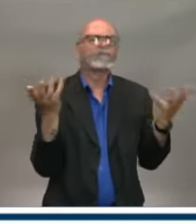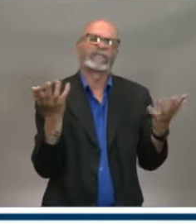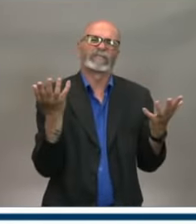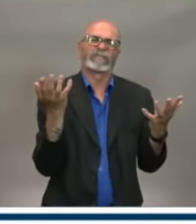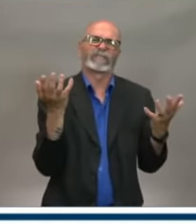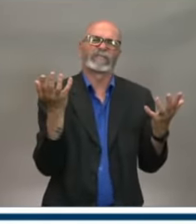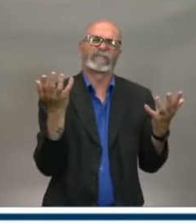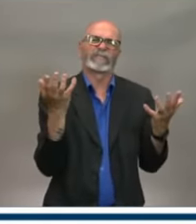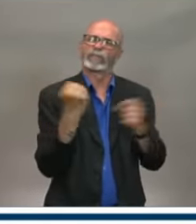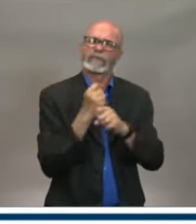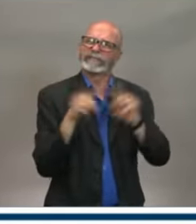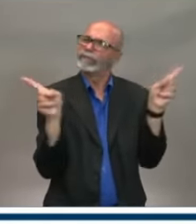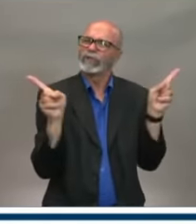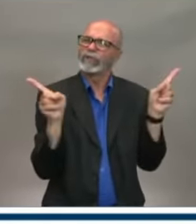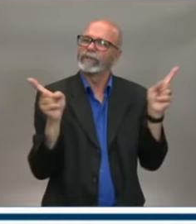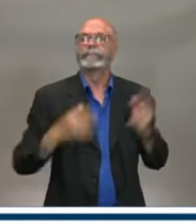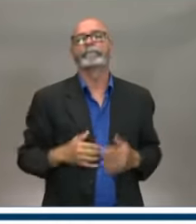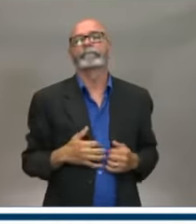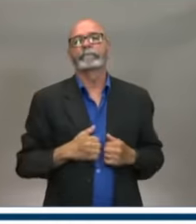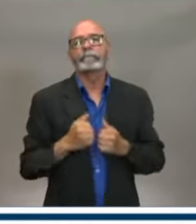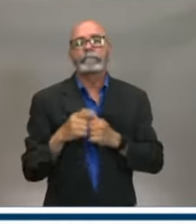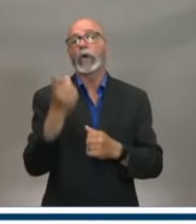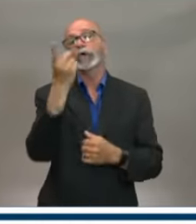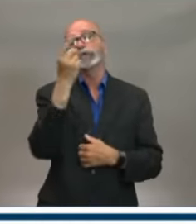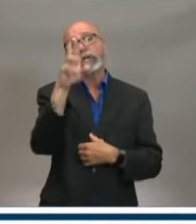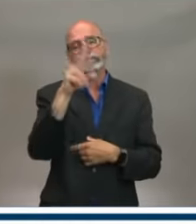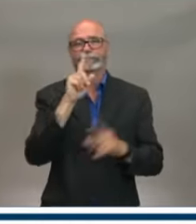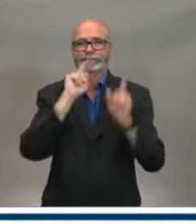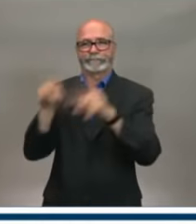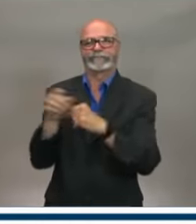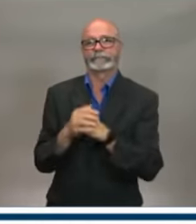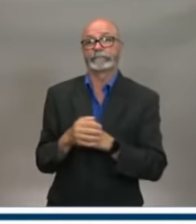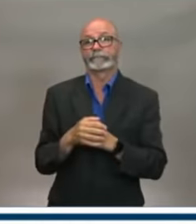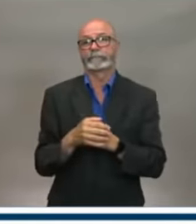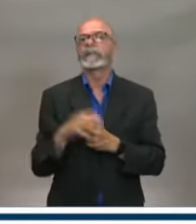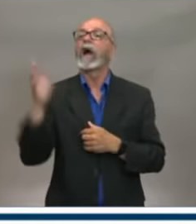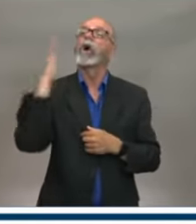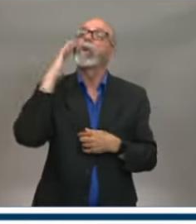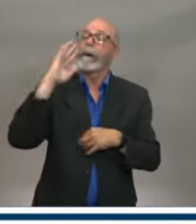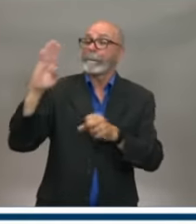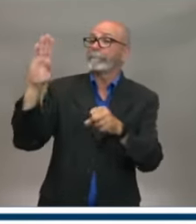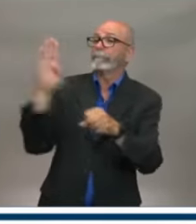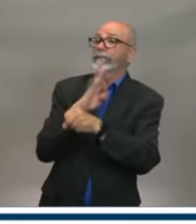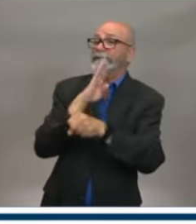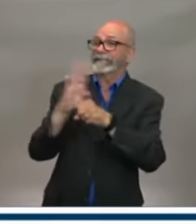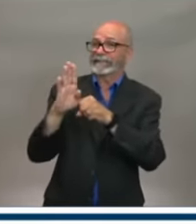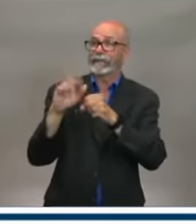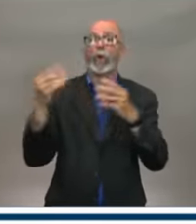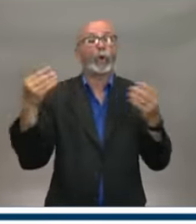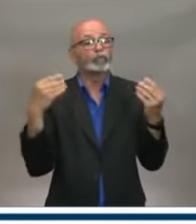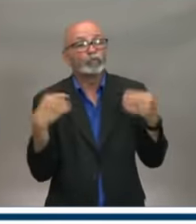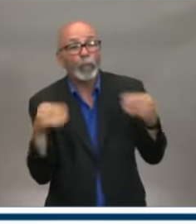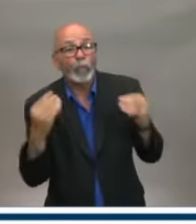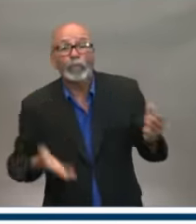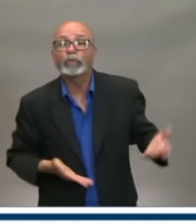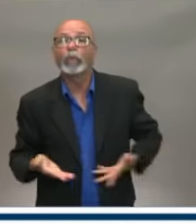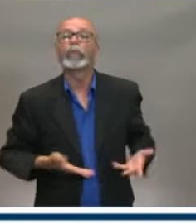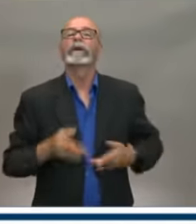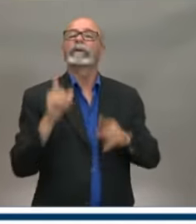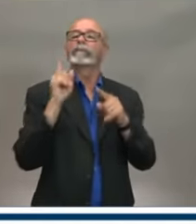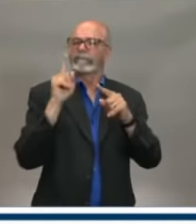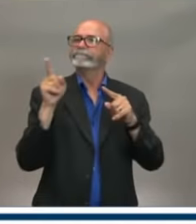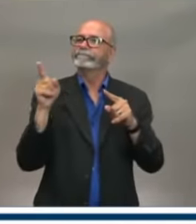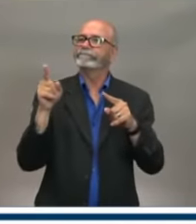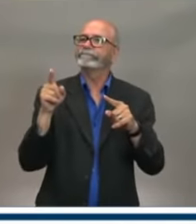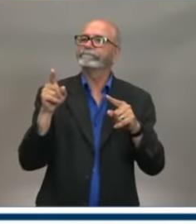So, and we have to understand that, you know, we look at the businesses and the retail environment. There are different dynamics. It's not just